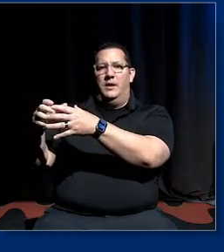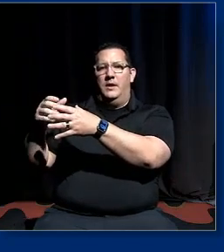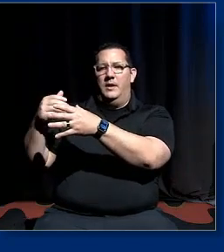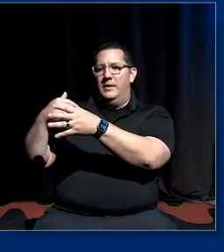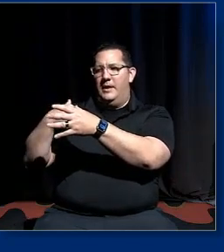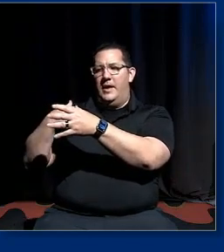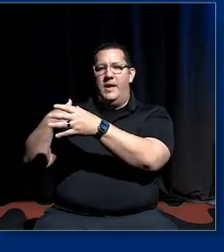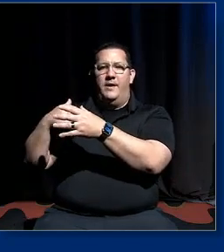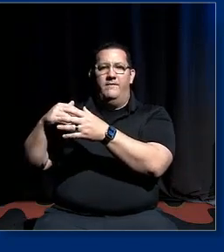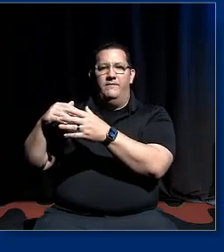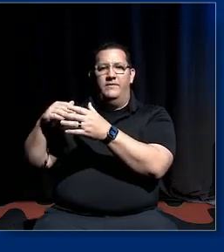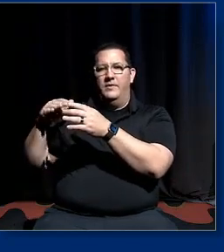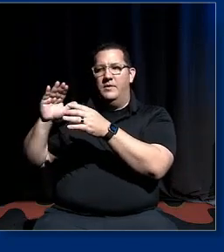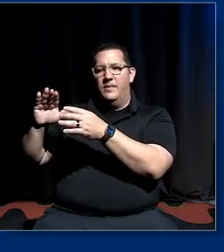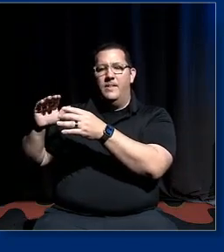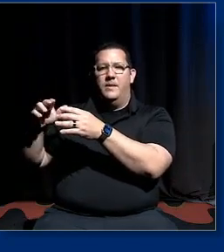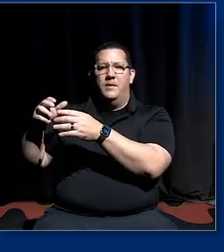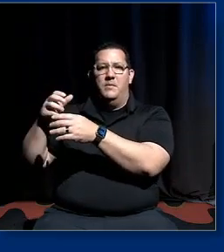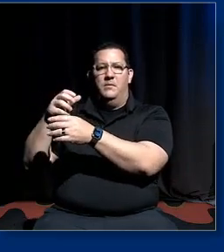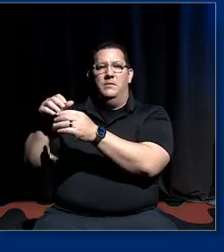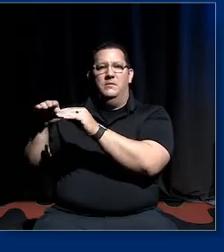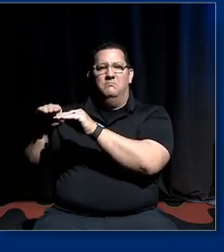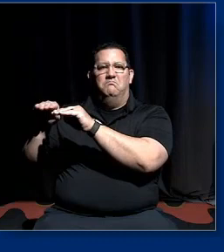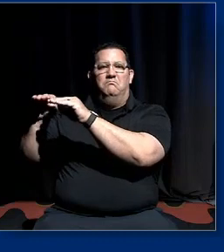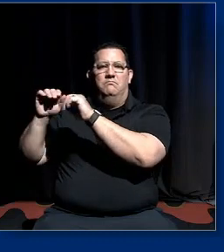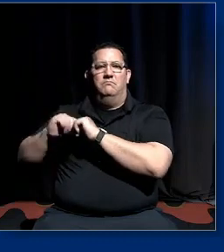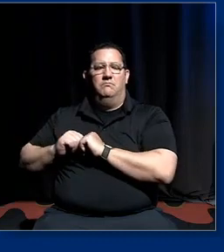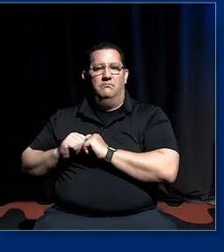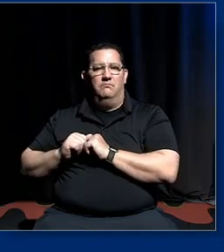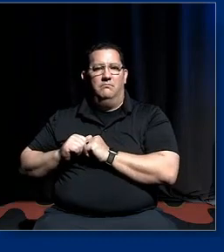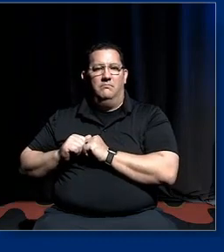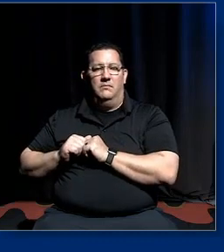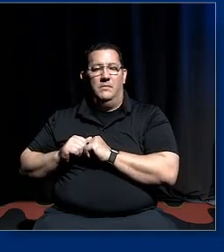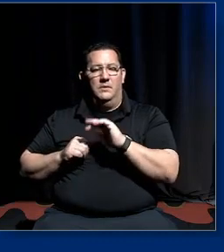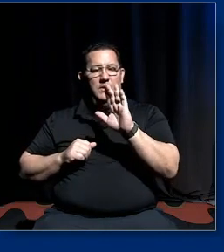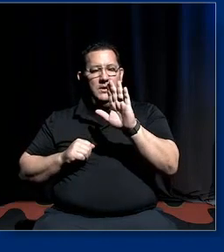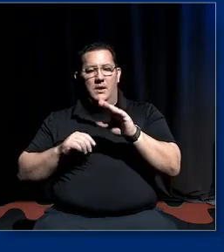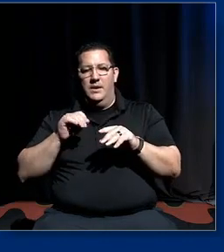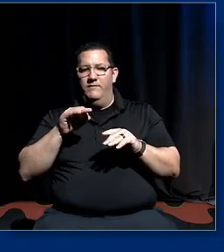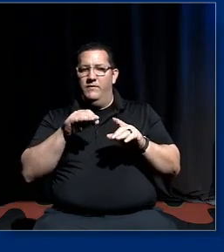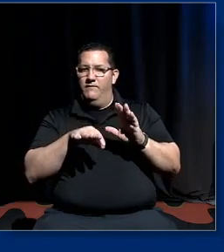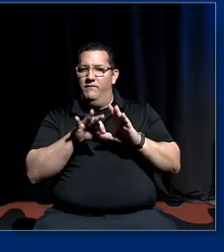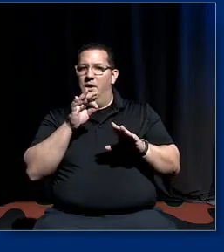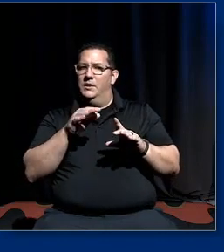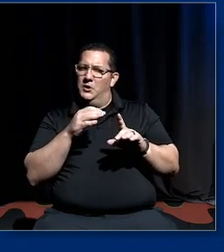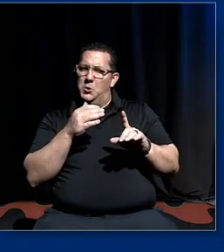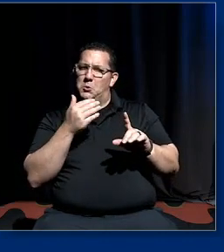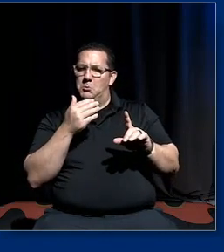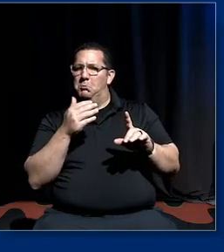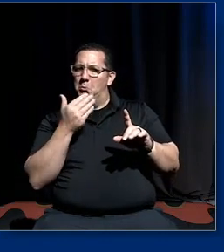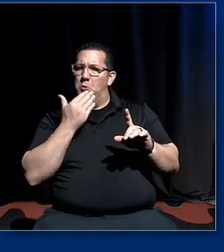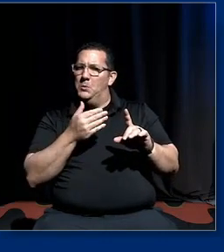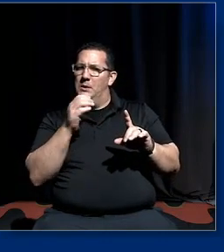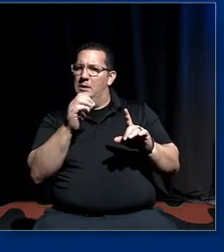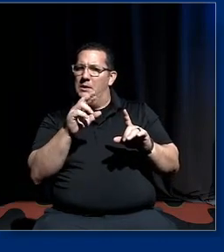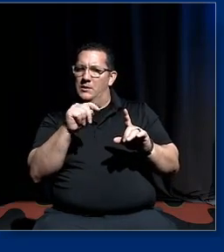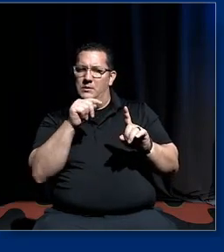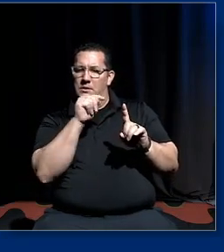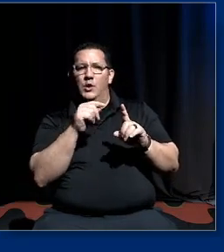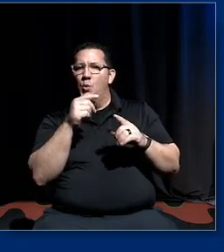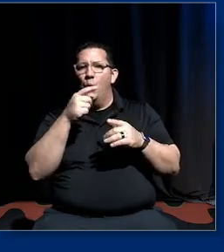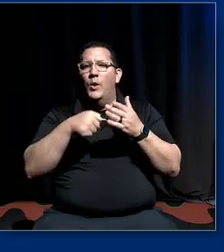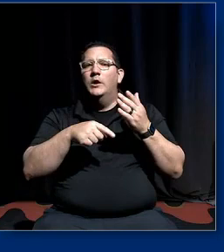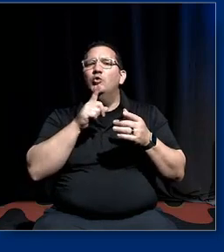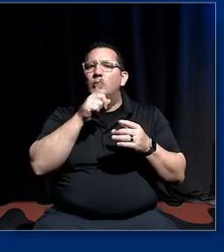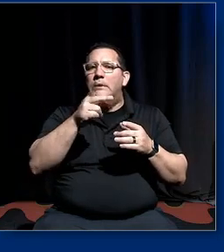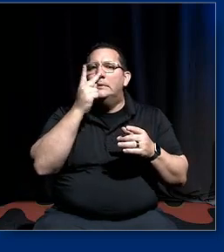if you actually pick up any piece of decent crt you see lots of arguments about how